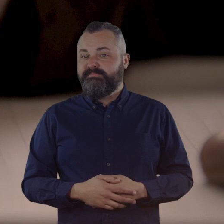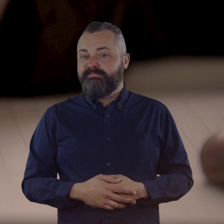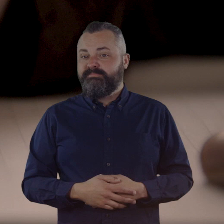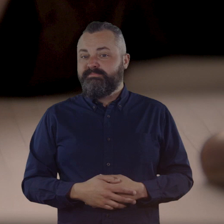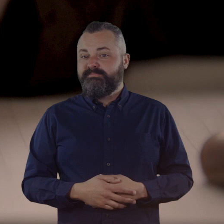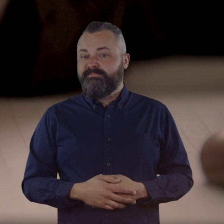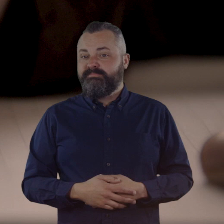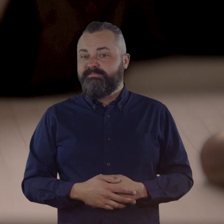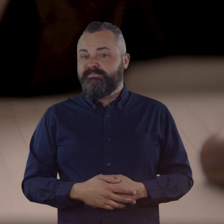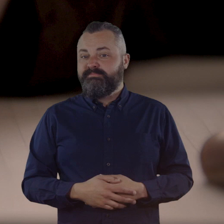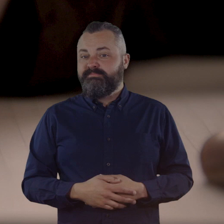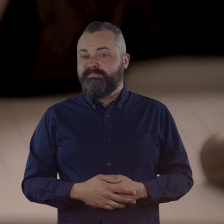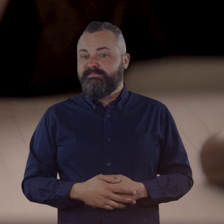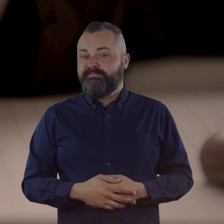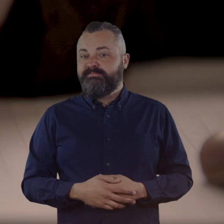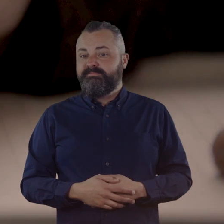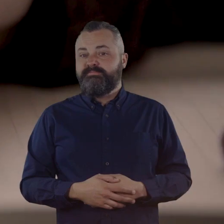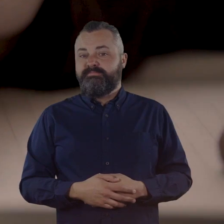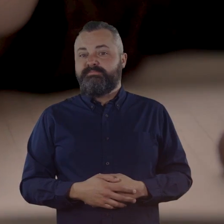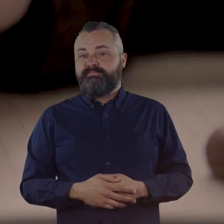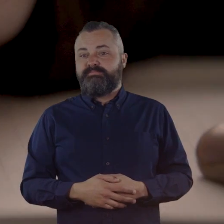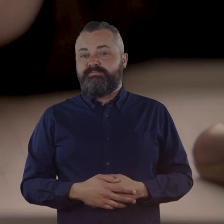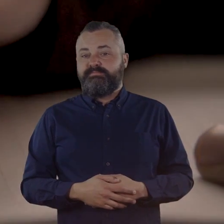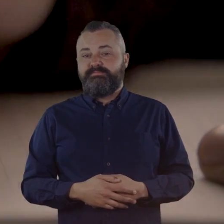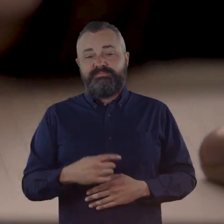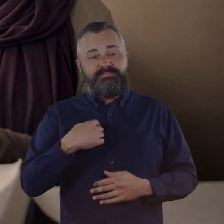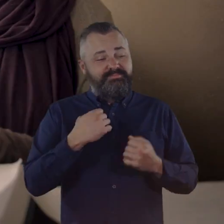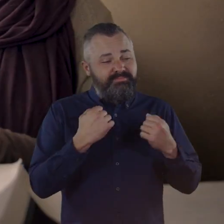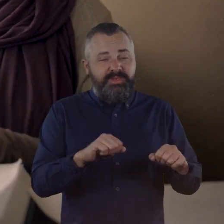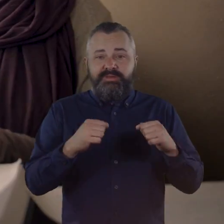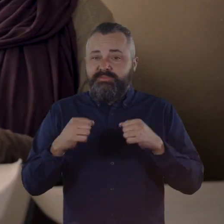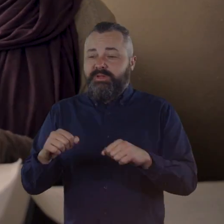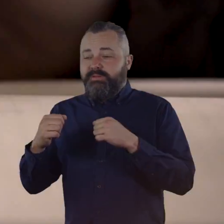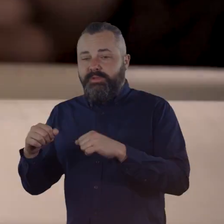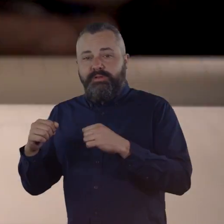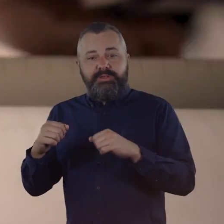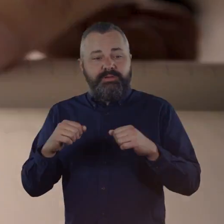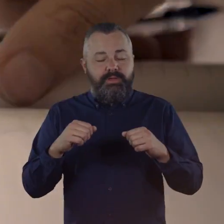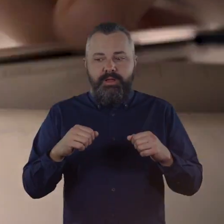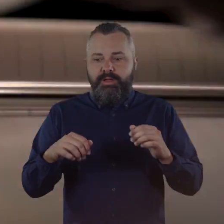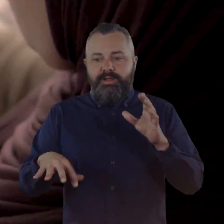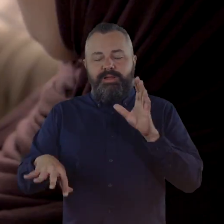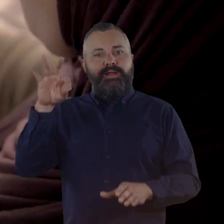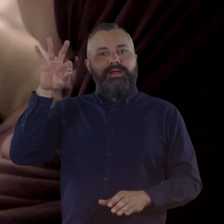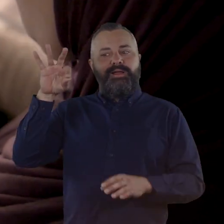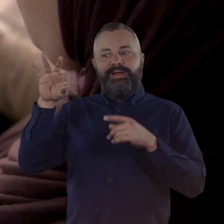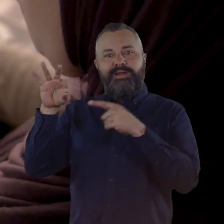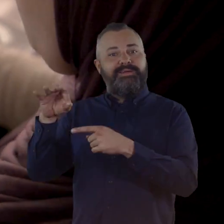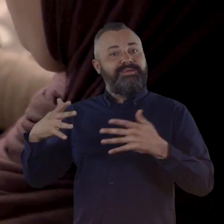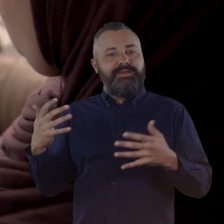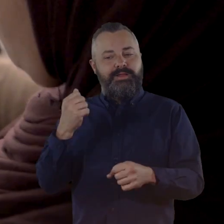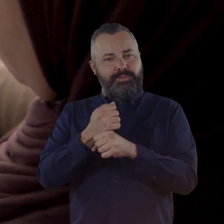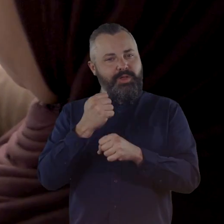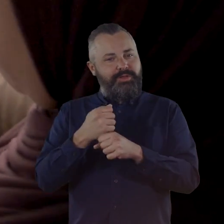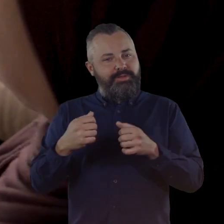with other women and one young man. I tried to try everything, yeah, just to find myself, and finally find myself in the